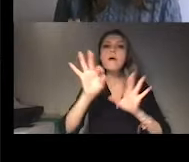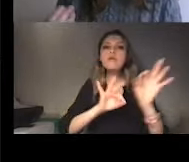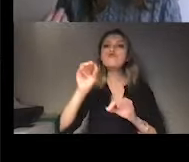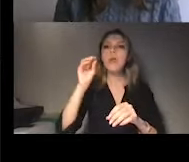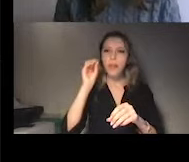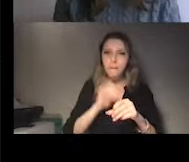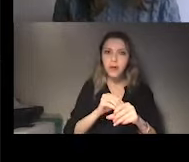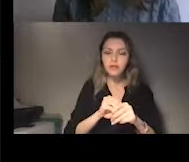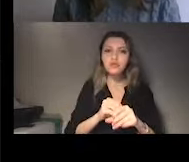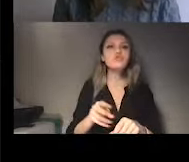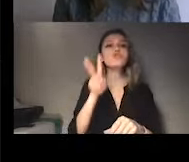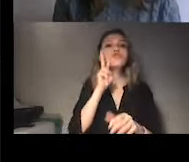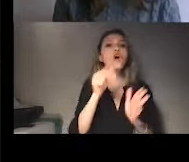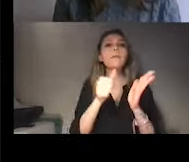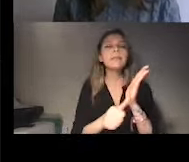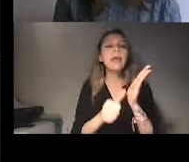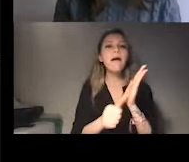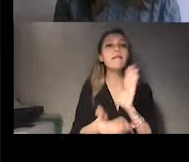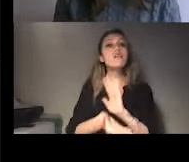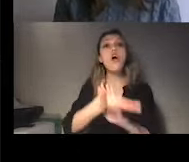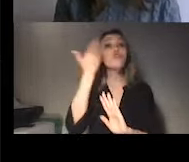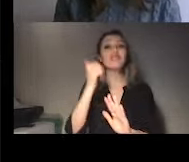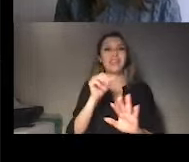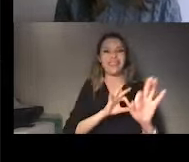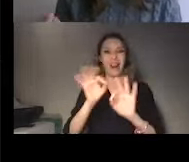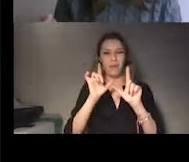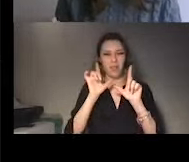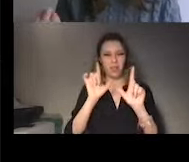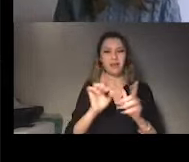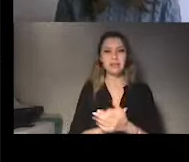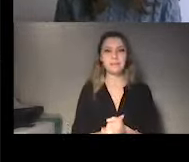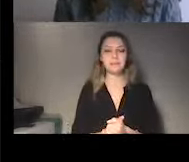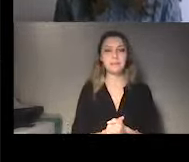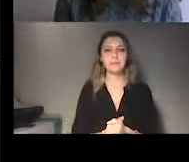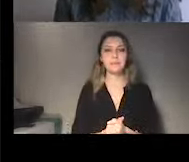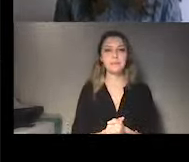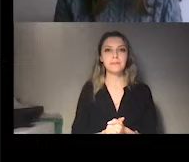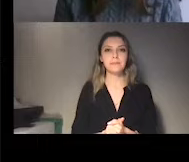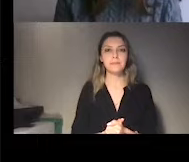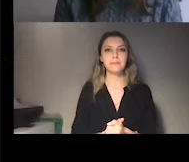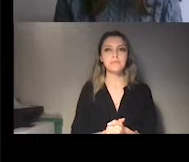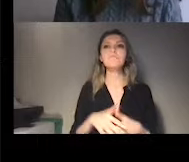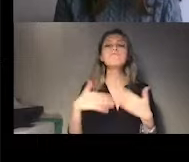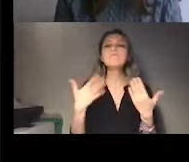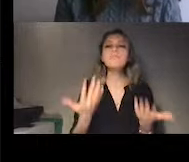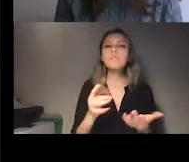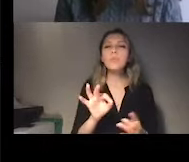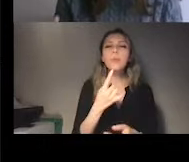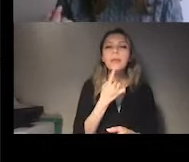in advance of the UPR working group of Turkey, this means in advance of May 2025,